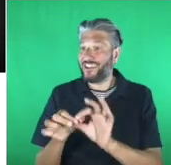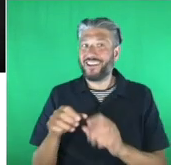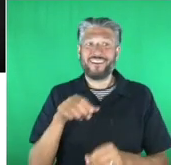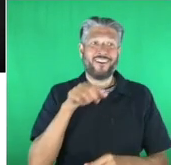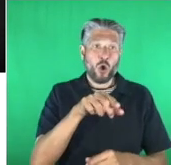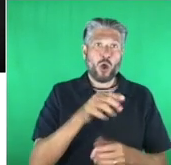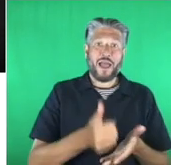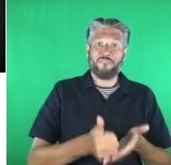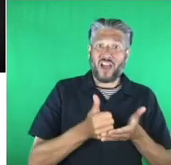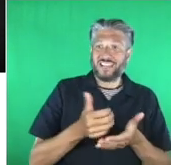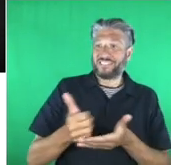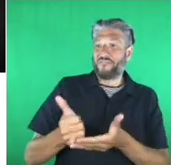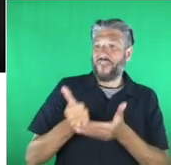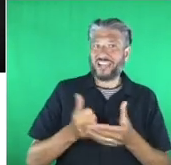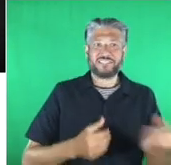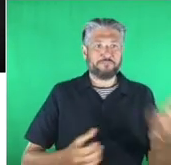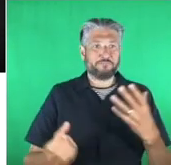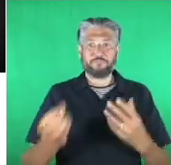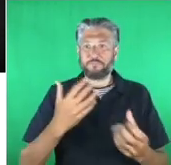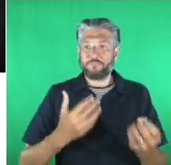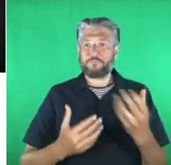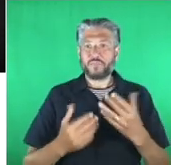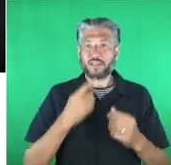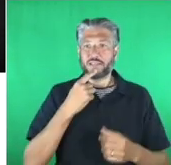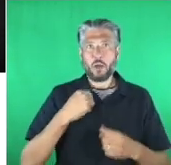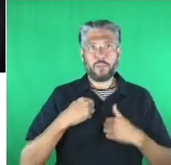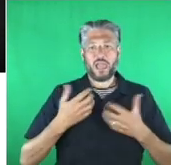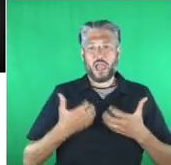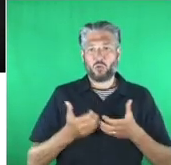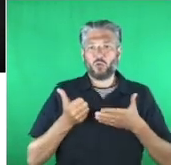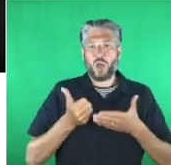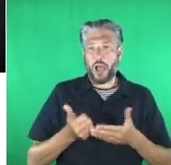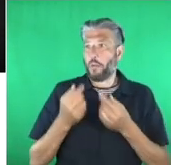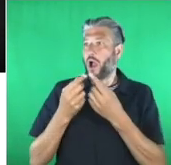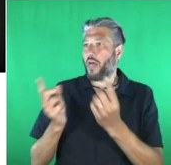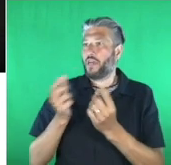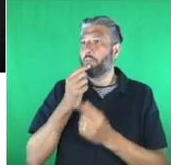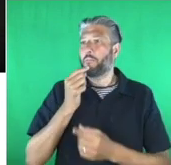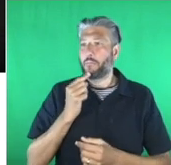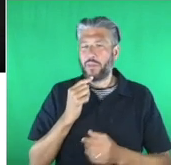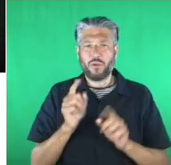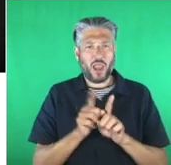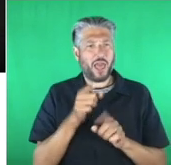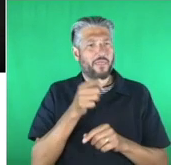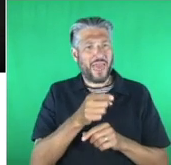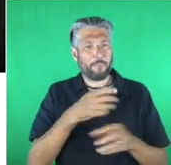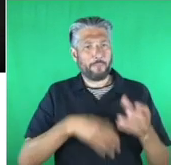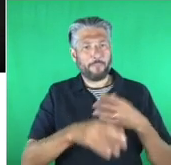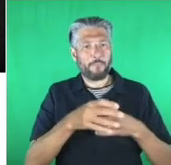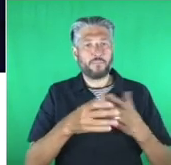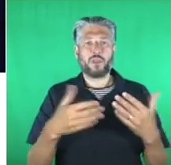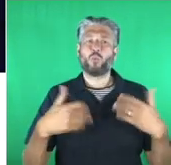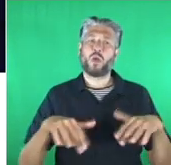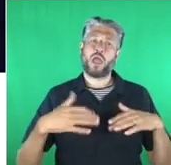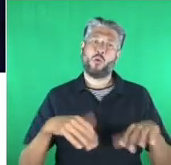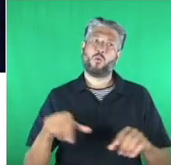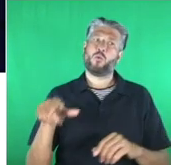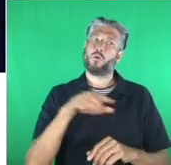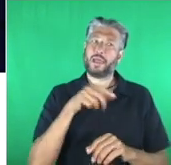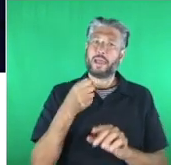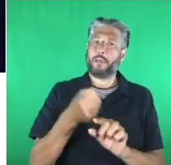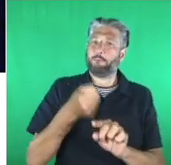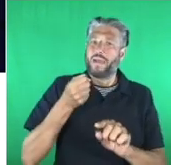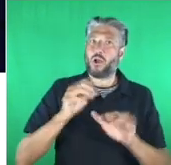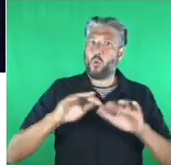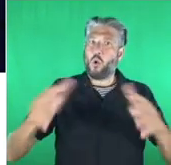about how i can help other people in similar positions to them so they continue to have a huge impact on the world around them to announce